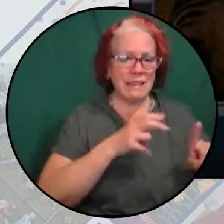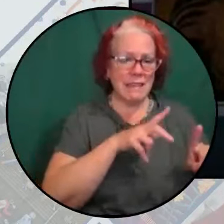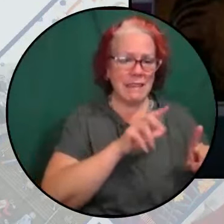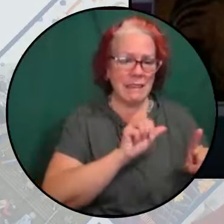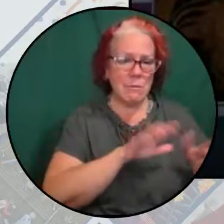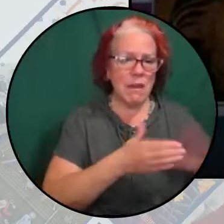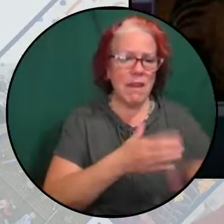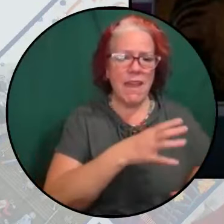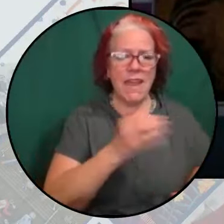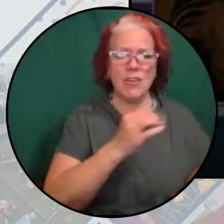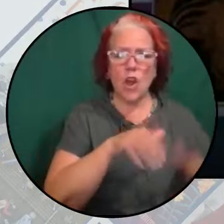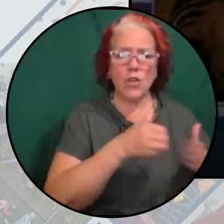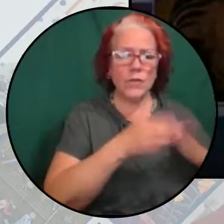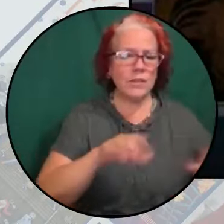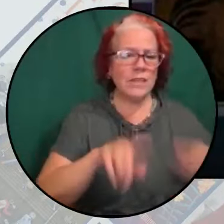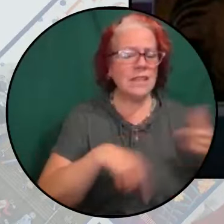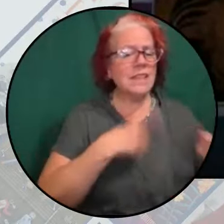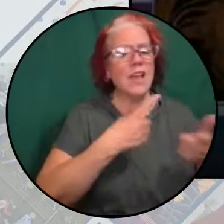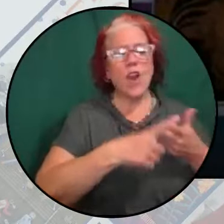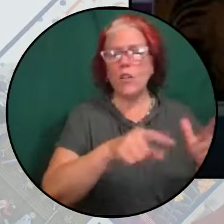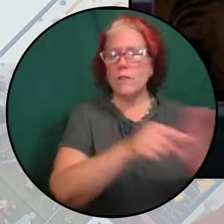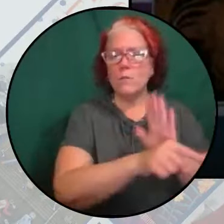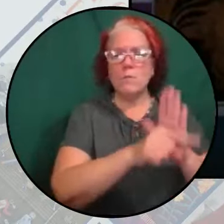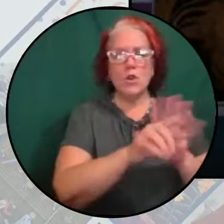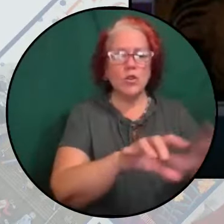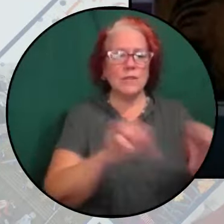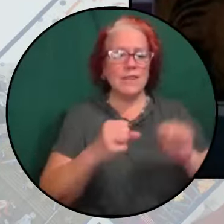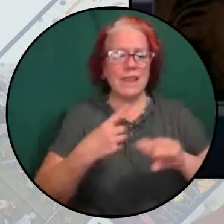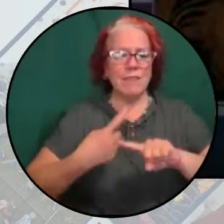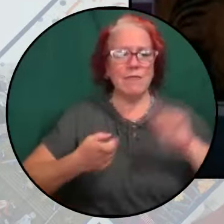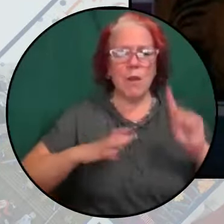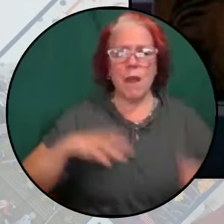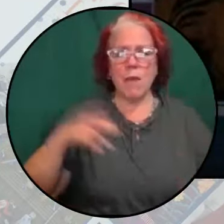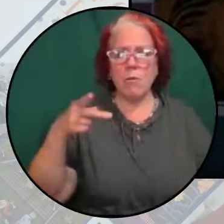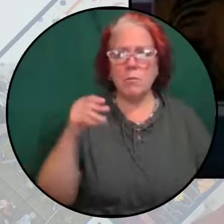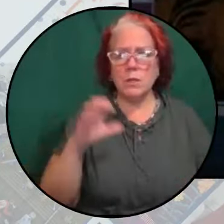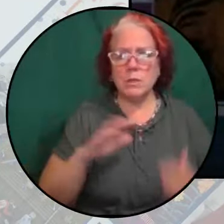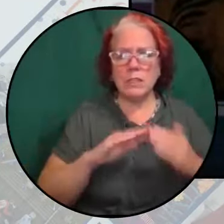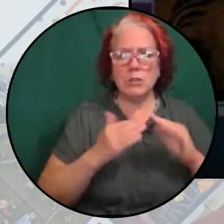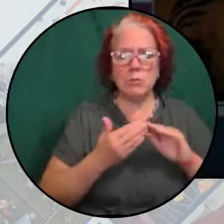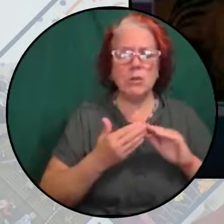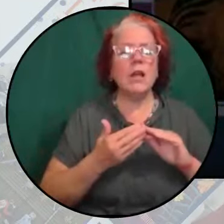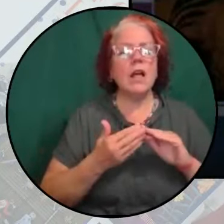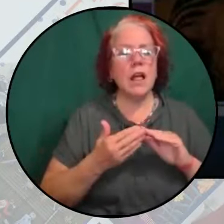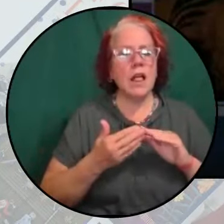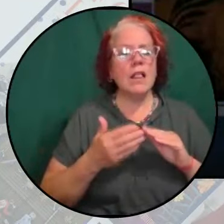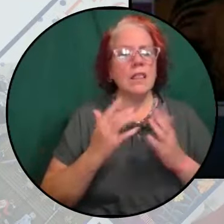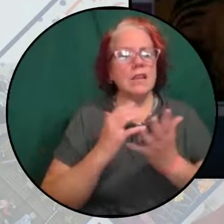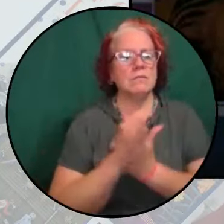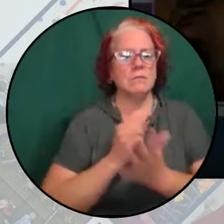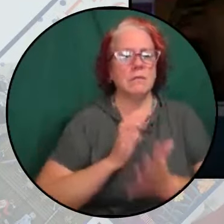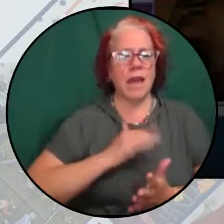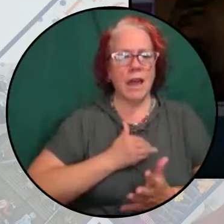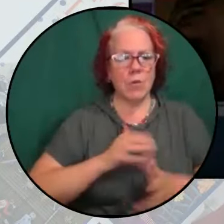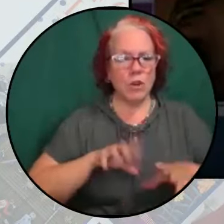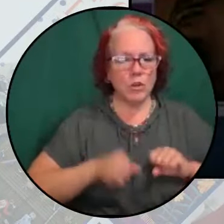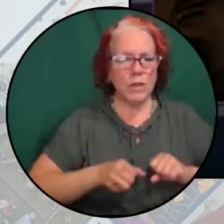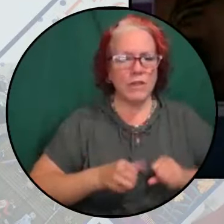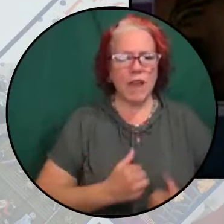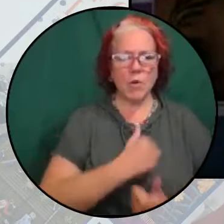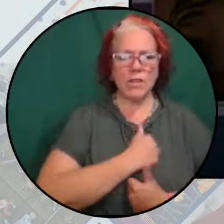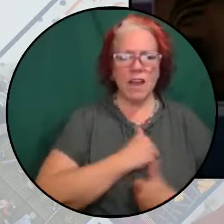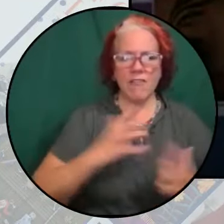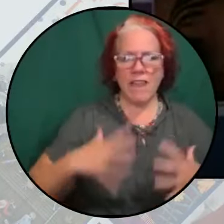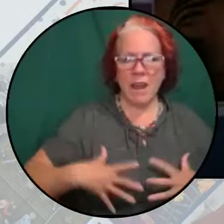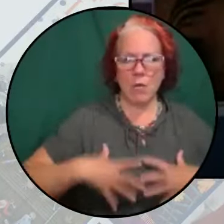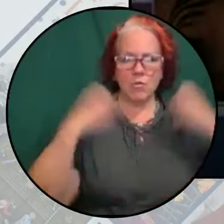martyrs taken from all our POC communities. So let us draw on our grief, our love, and our rage to put a